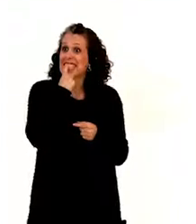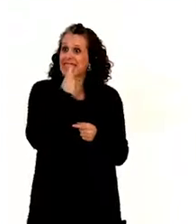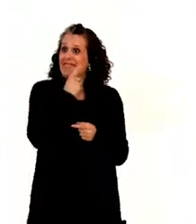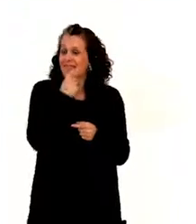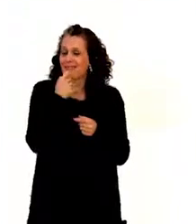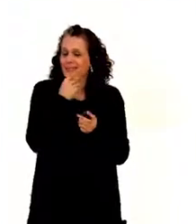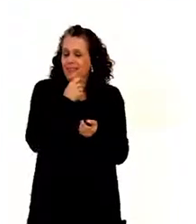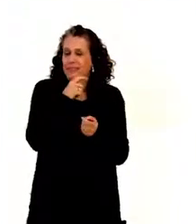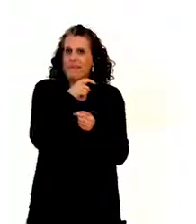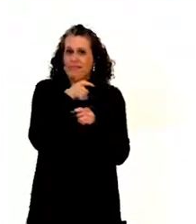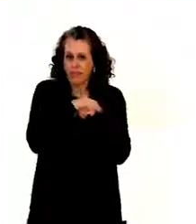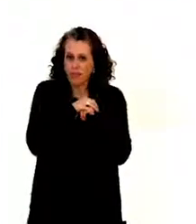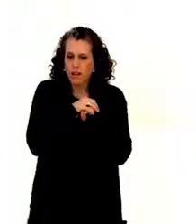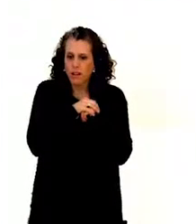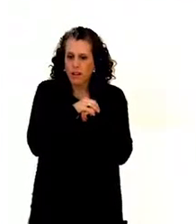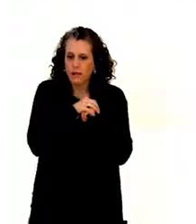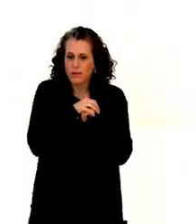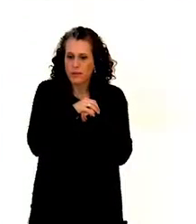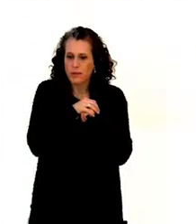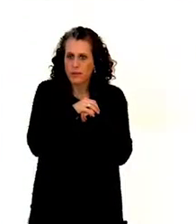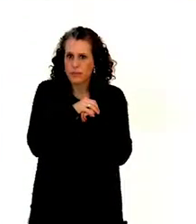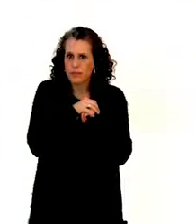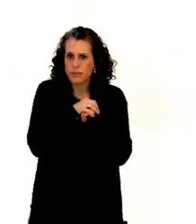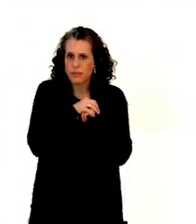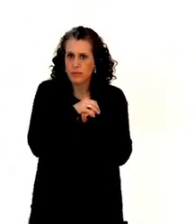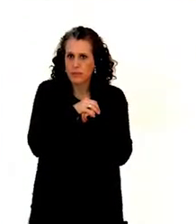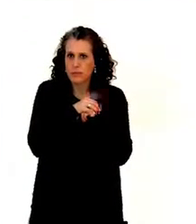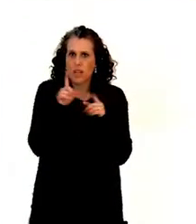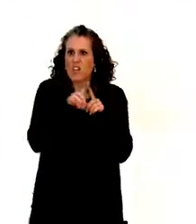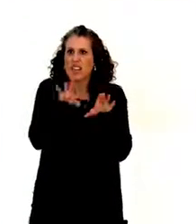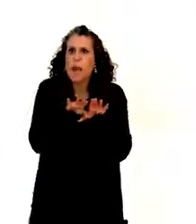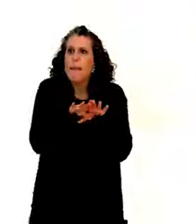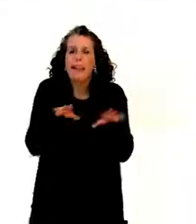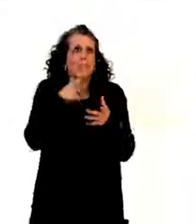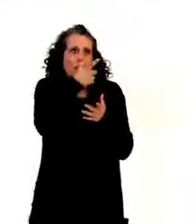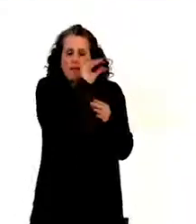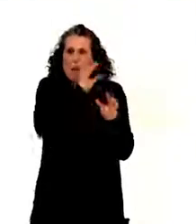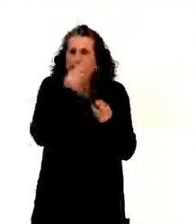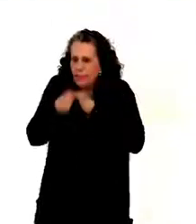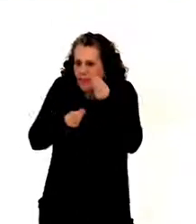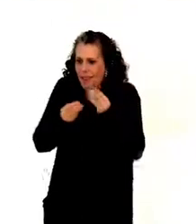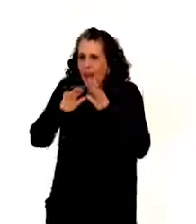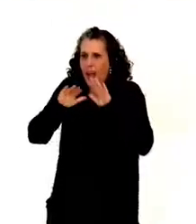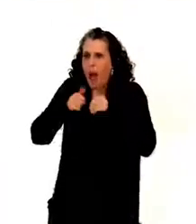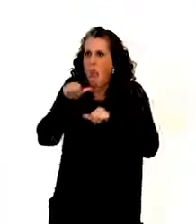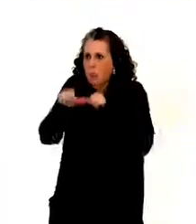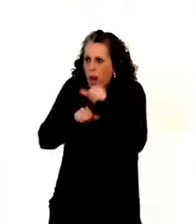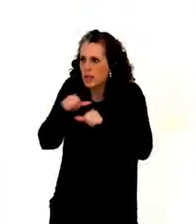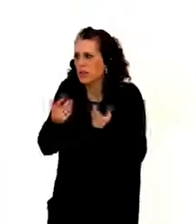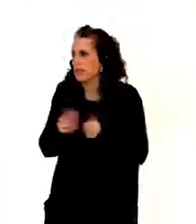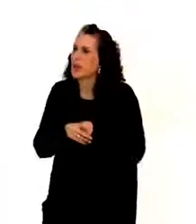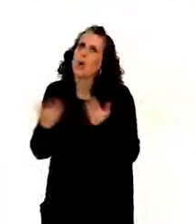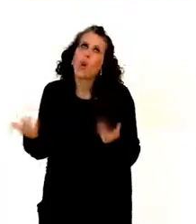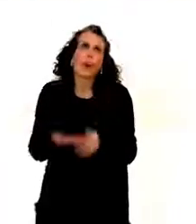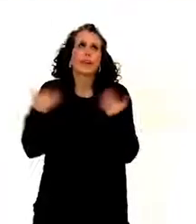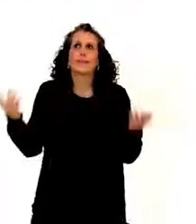One of the basic somatological treatments, which we take for granted, how do you do it? Or how do you find, actually, from my point of view, how do